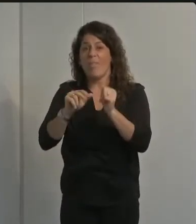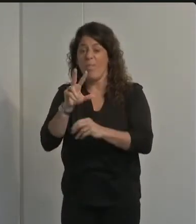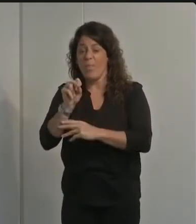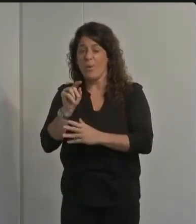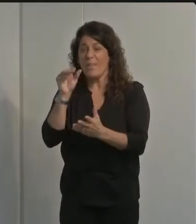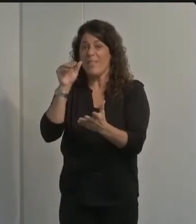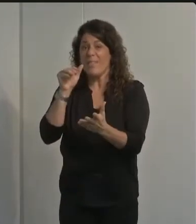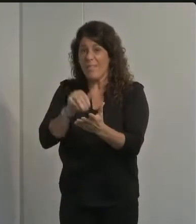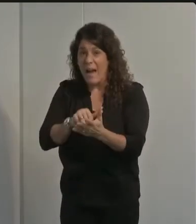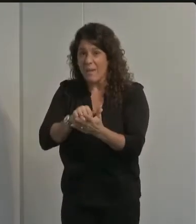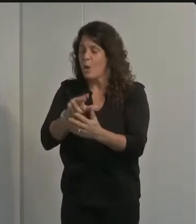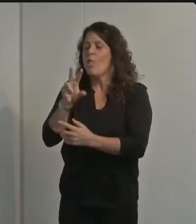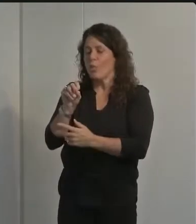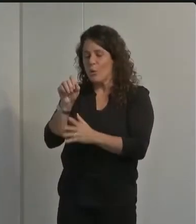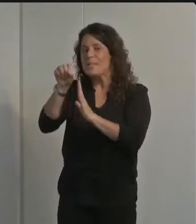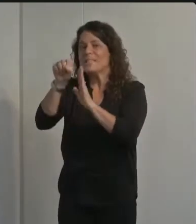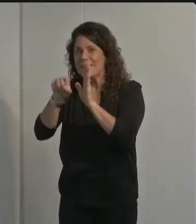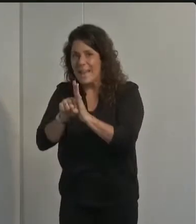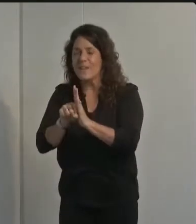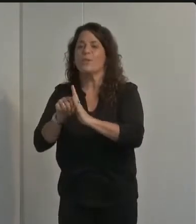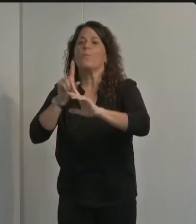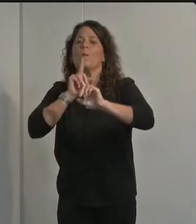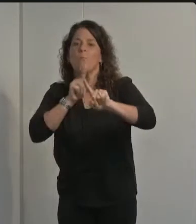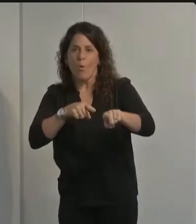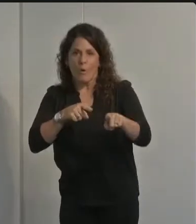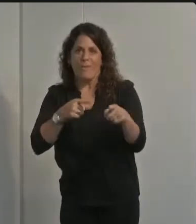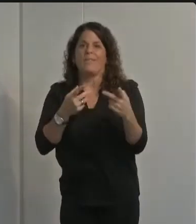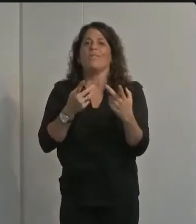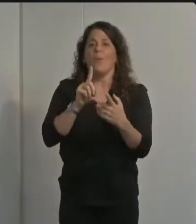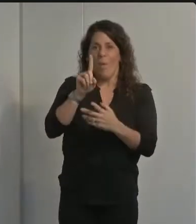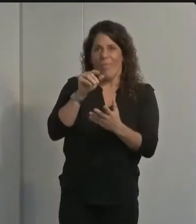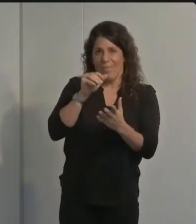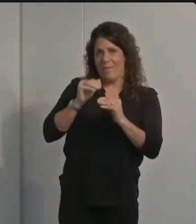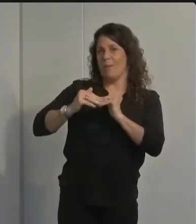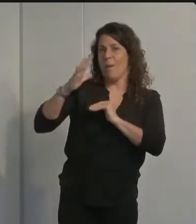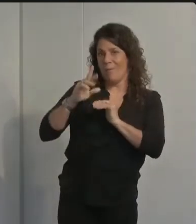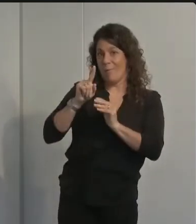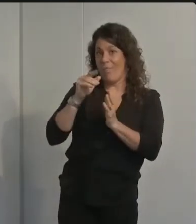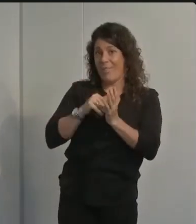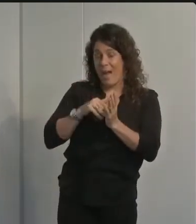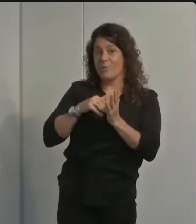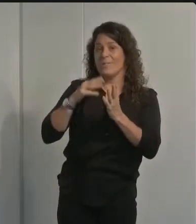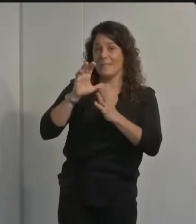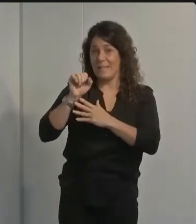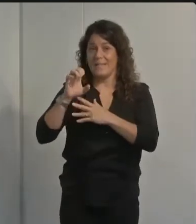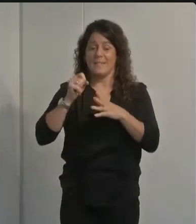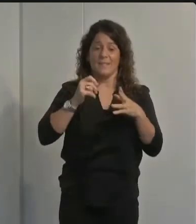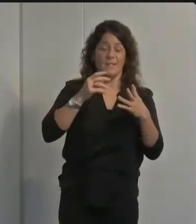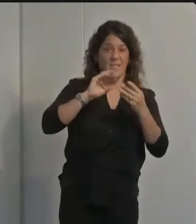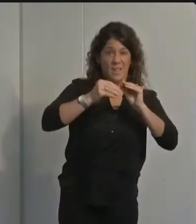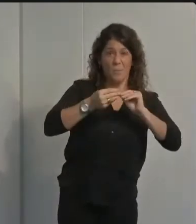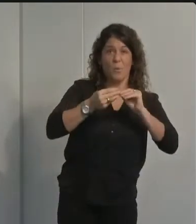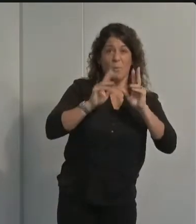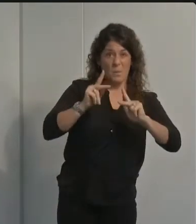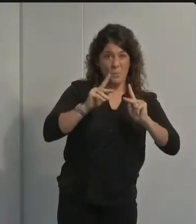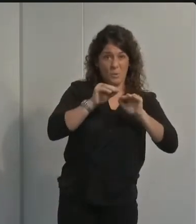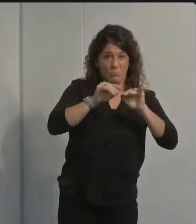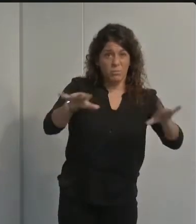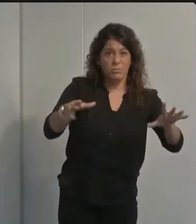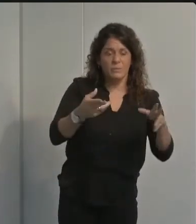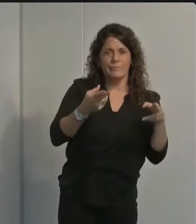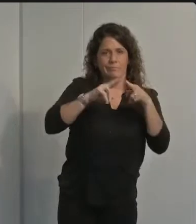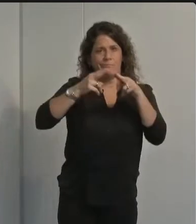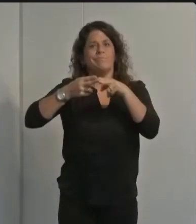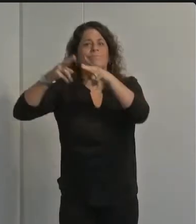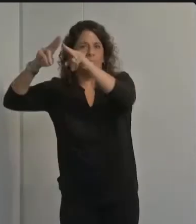cases the rest of the country is already experiencing a very significant new wave of the virus fortunately california's